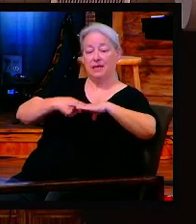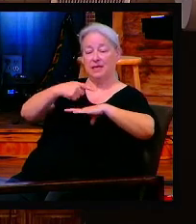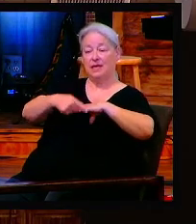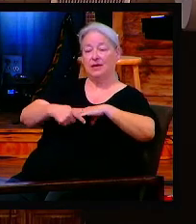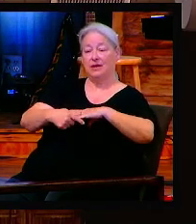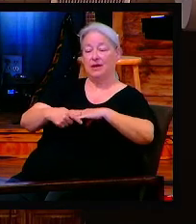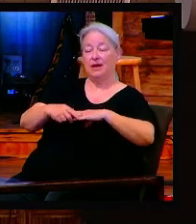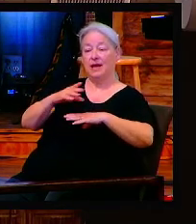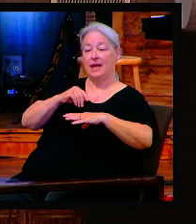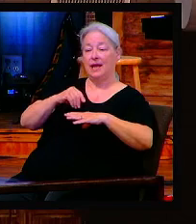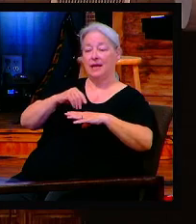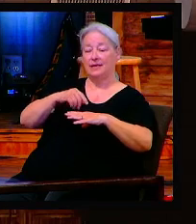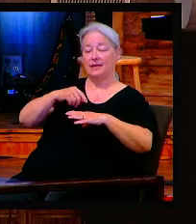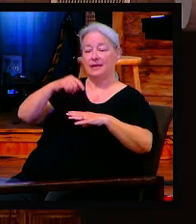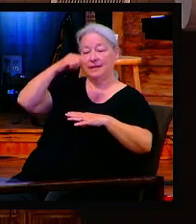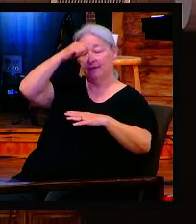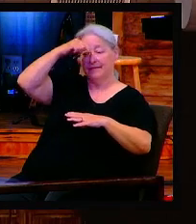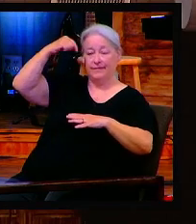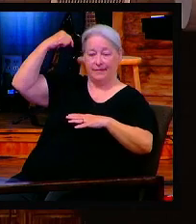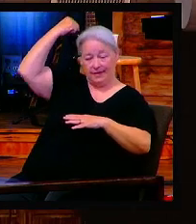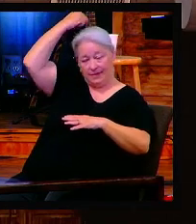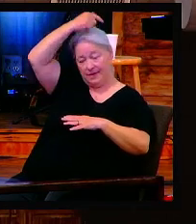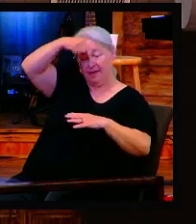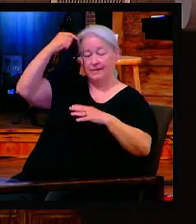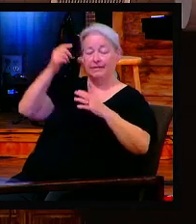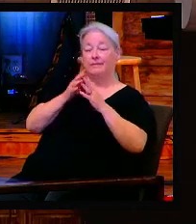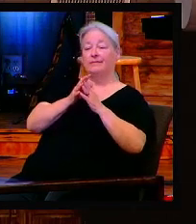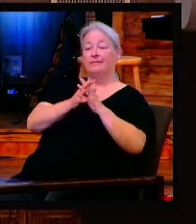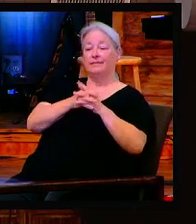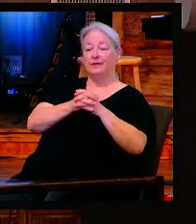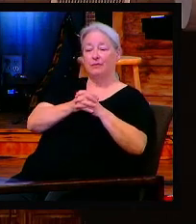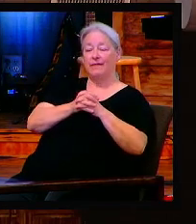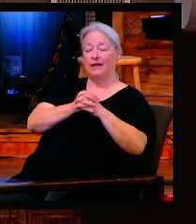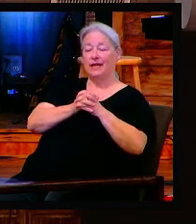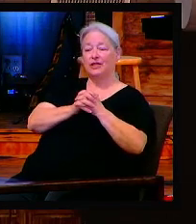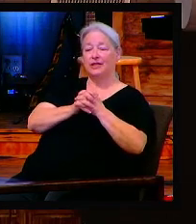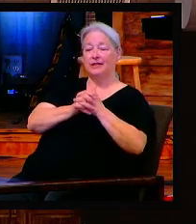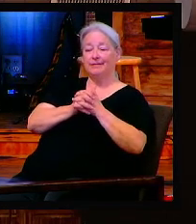Where is that going to happen in the New Testament? Your right hand and your forehead.